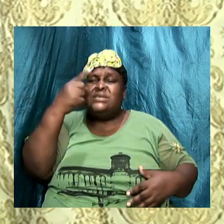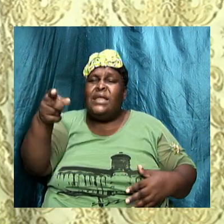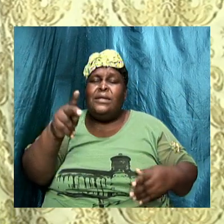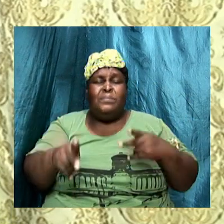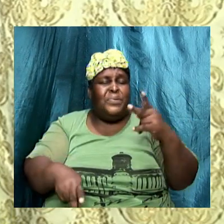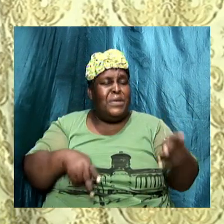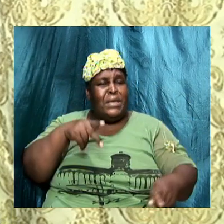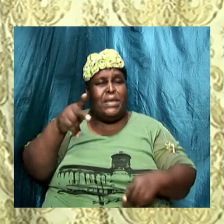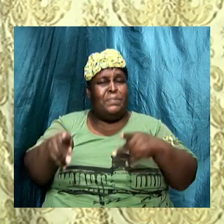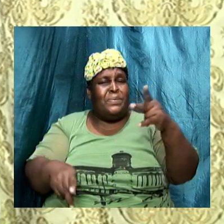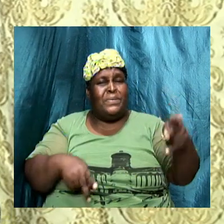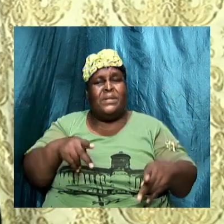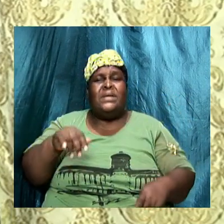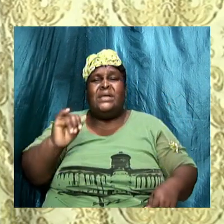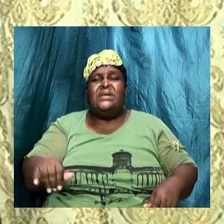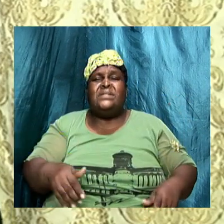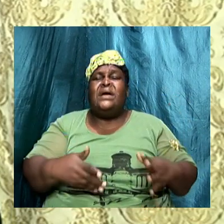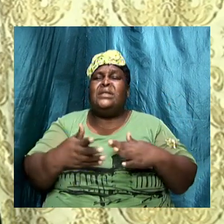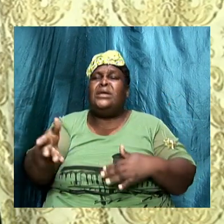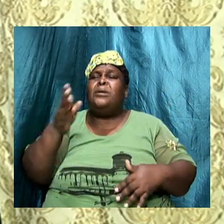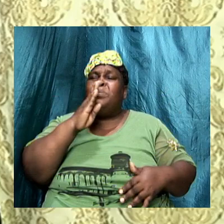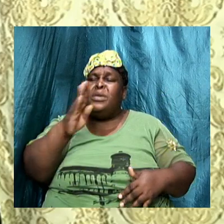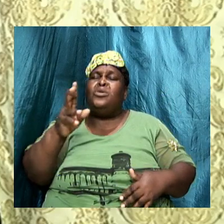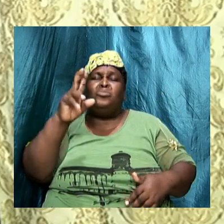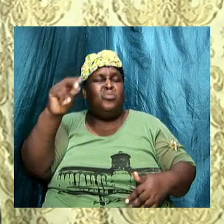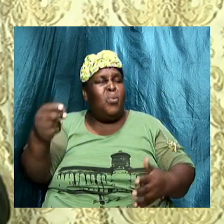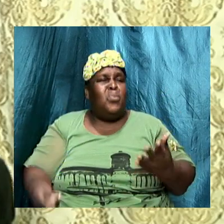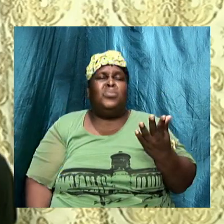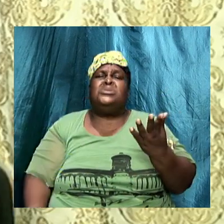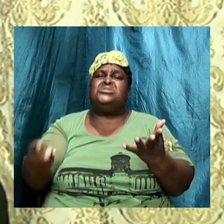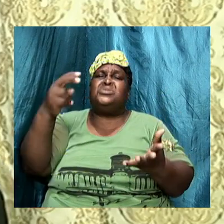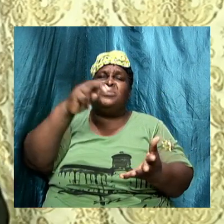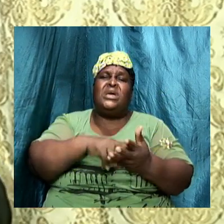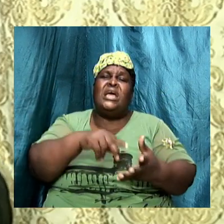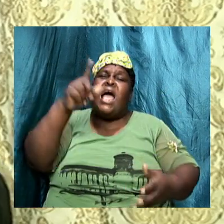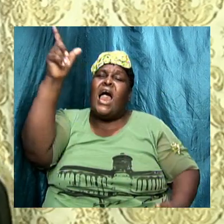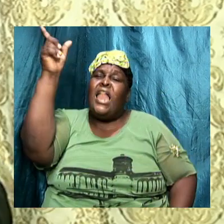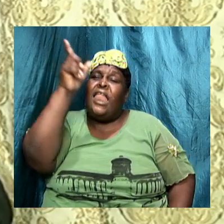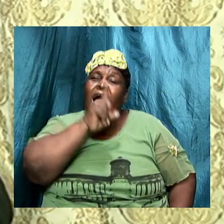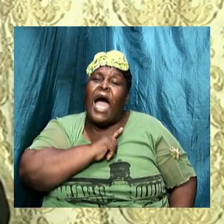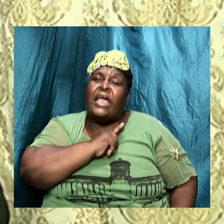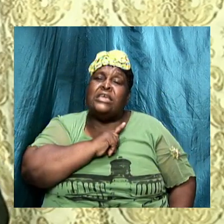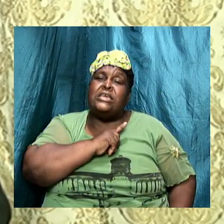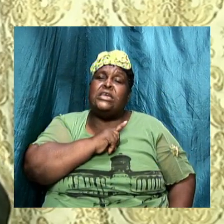name of Jesus Christ that there will be no resurrection it is alive from